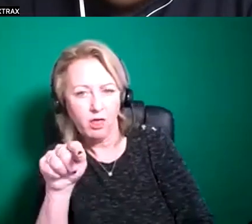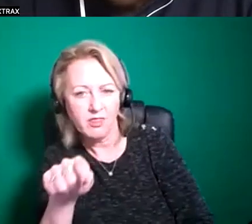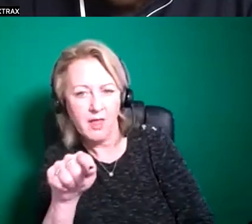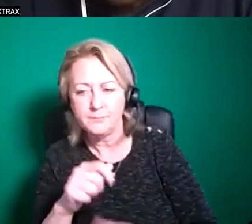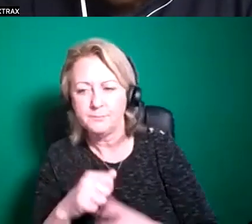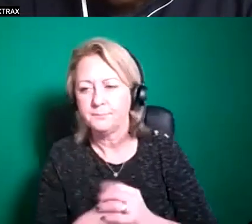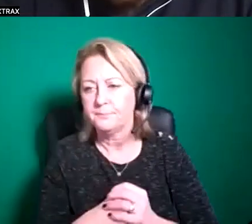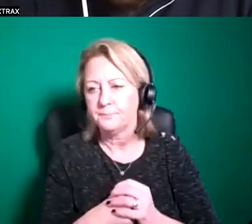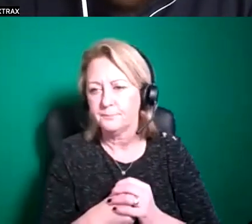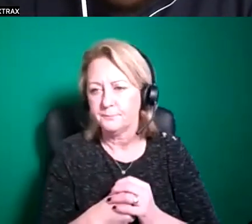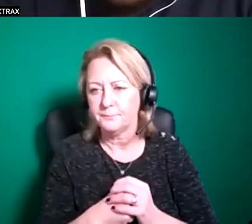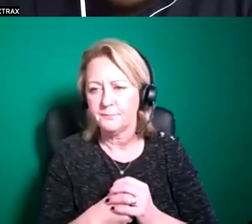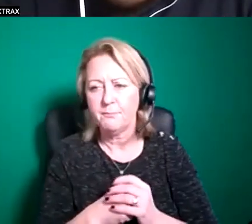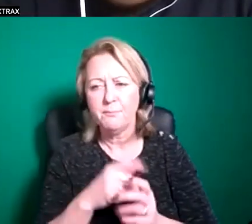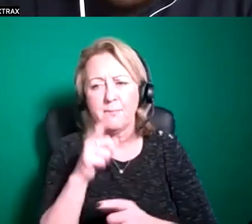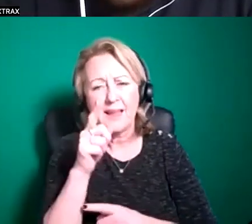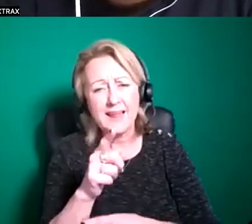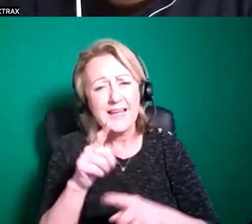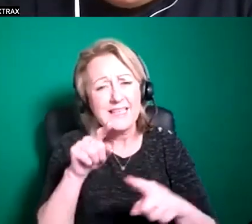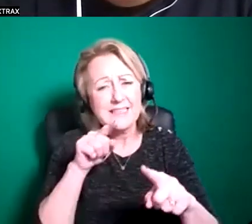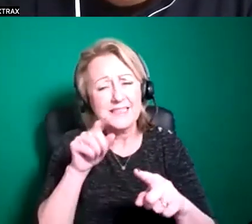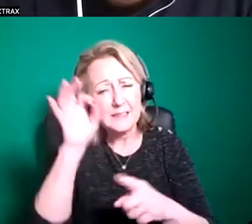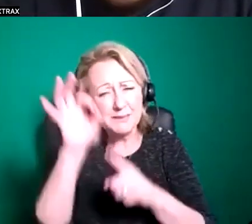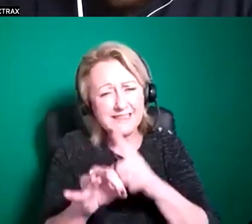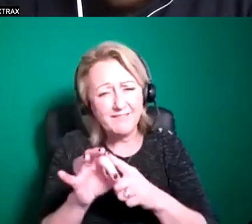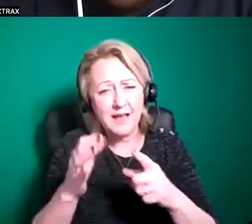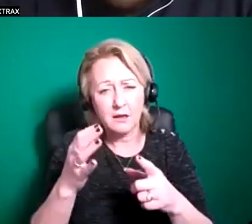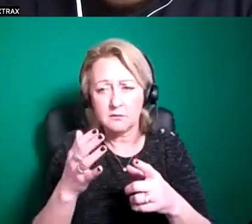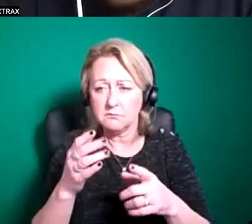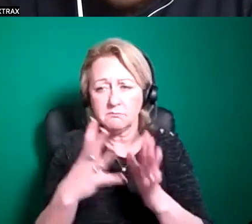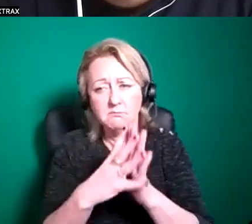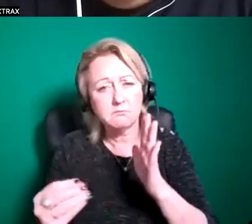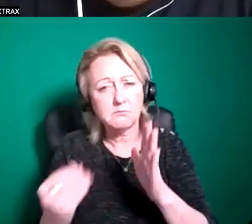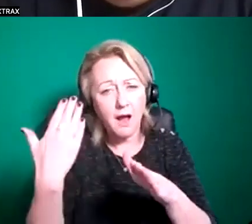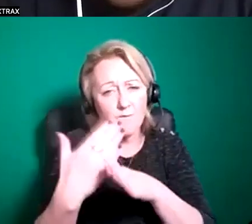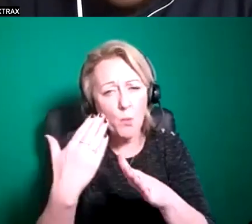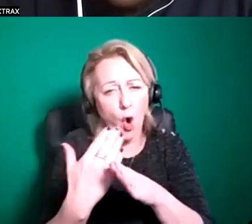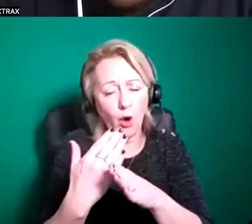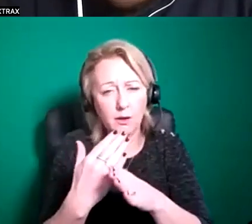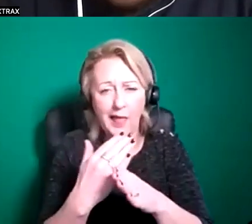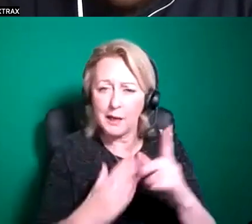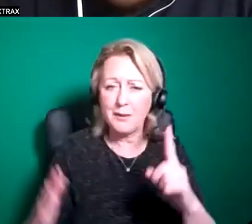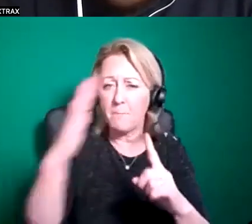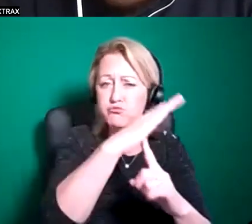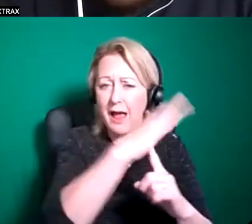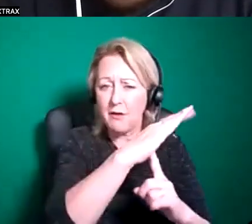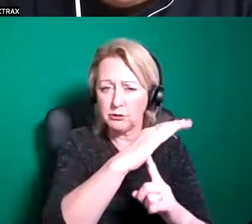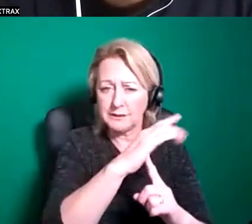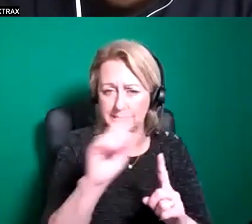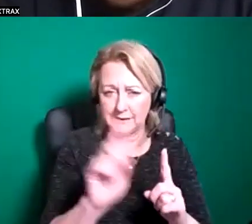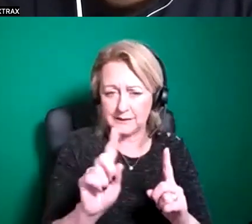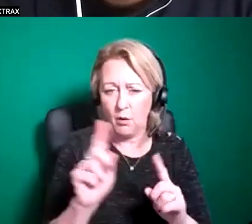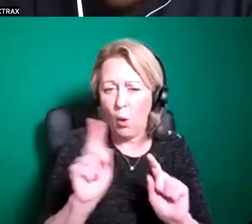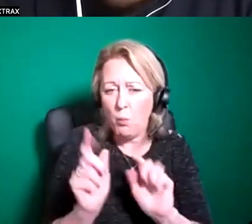asking is there a specific scale of work that will be prioritized for this round of blueprint um interested to know what scale of work